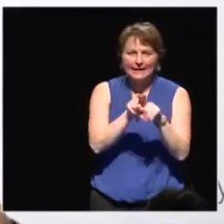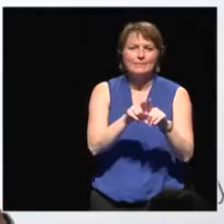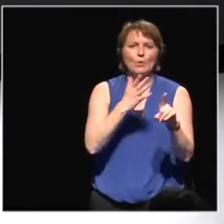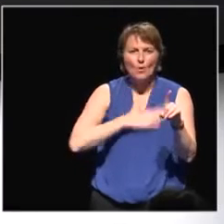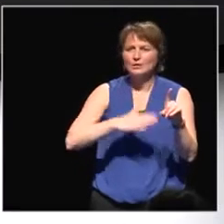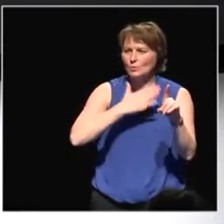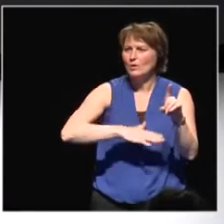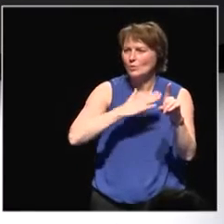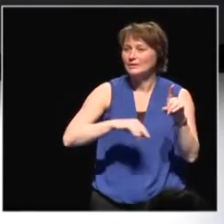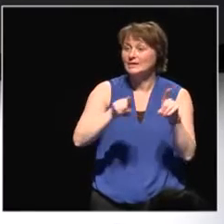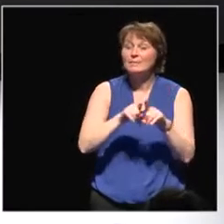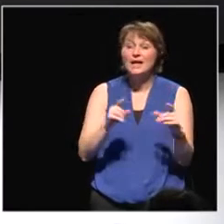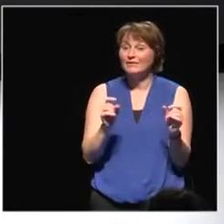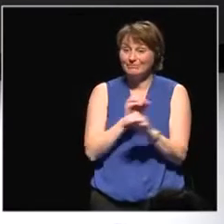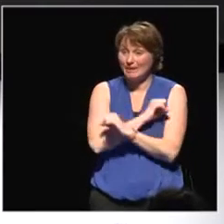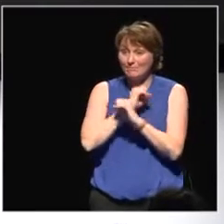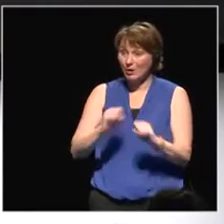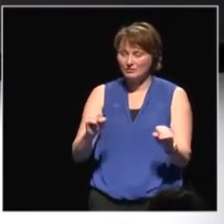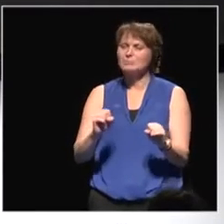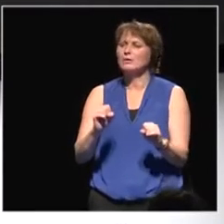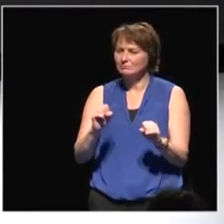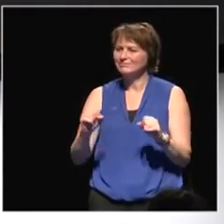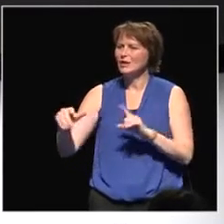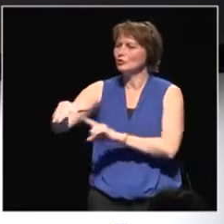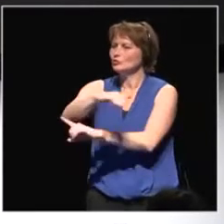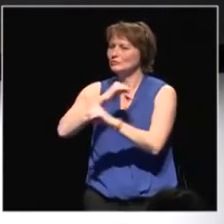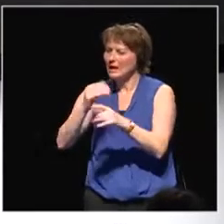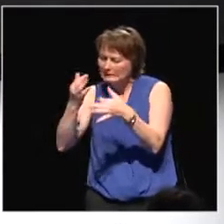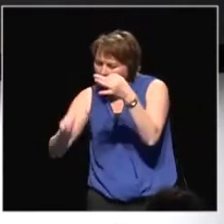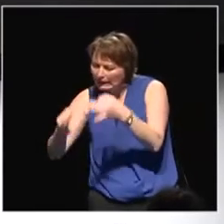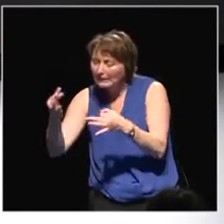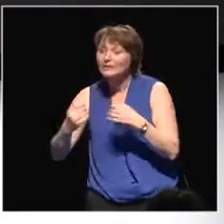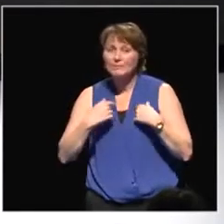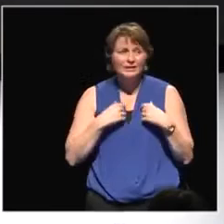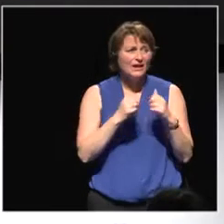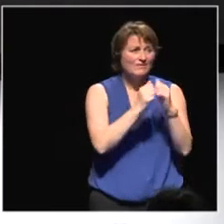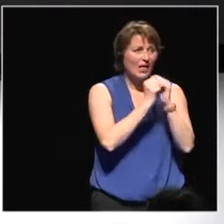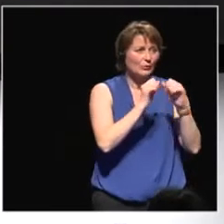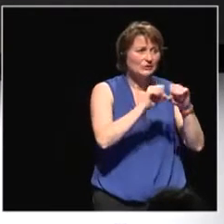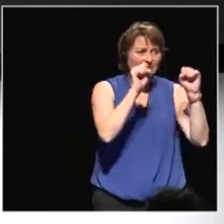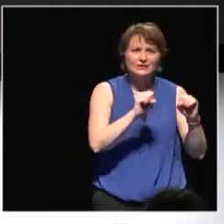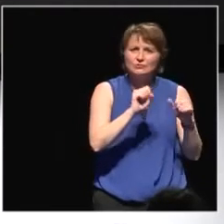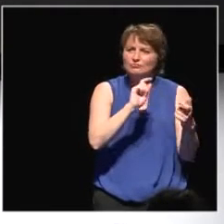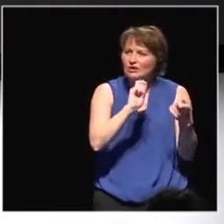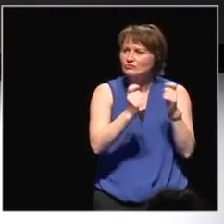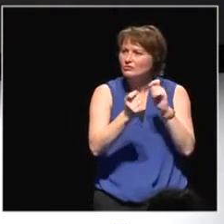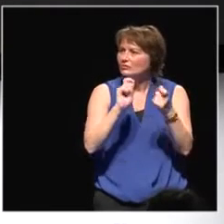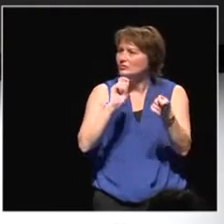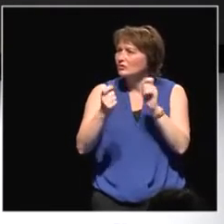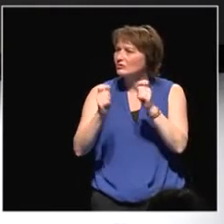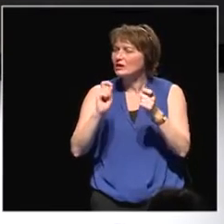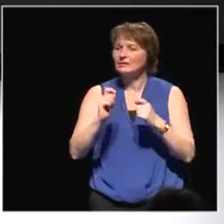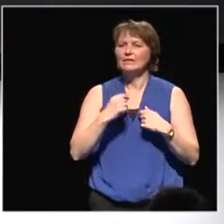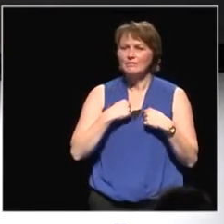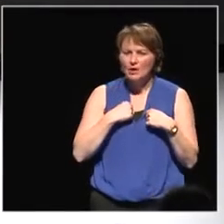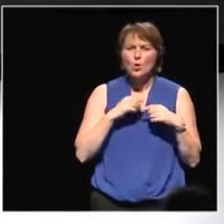society. But our value systems are inconsistent. And how to be comfortable with that, and then to